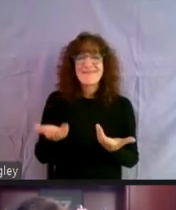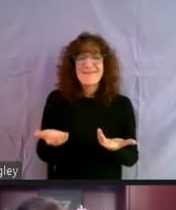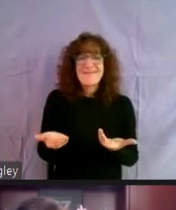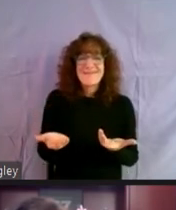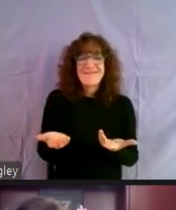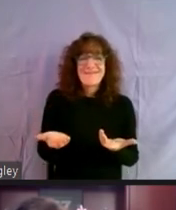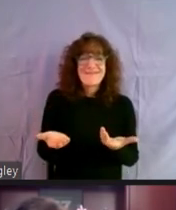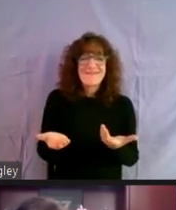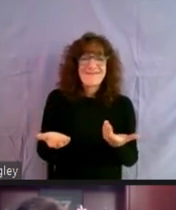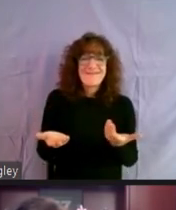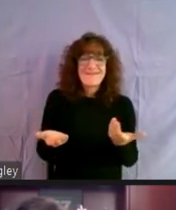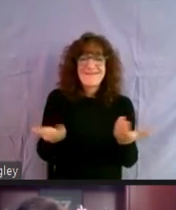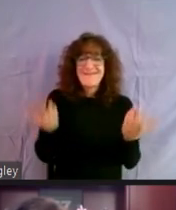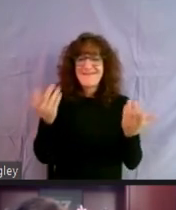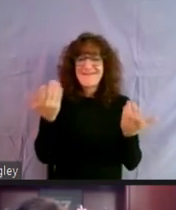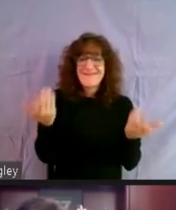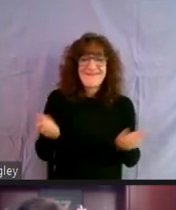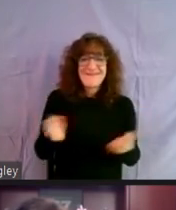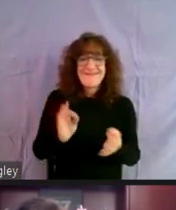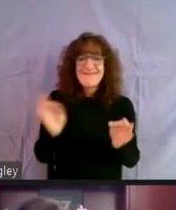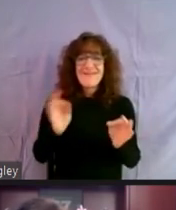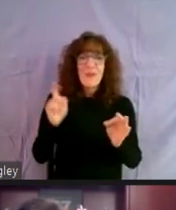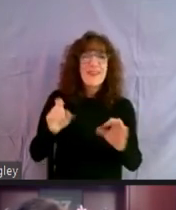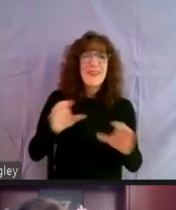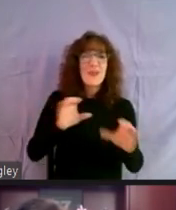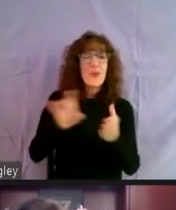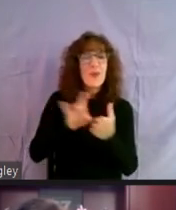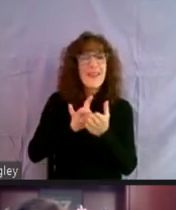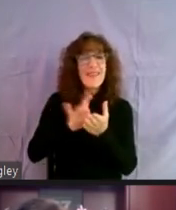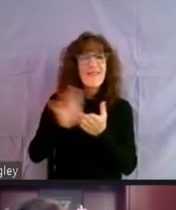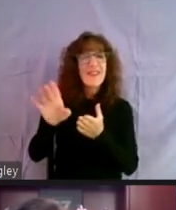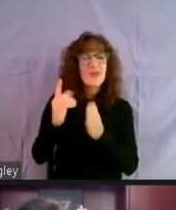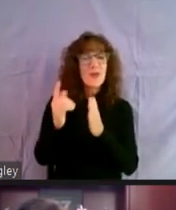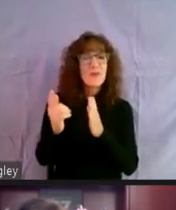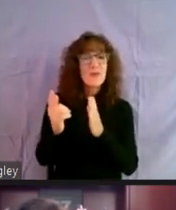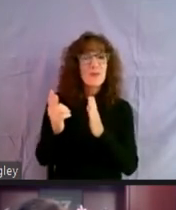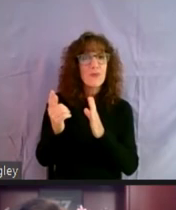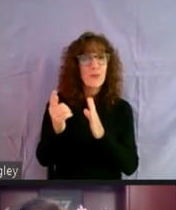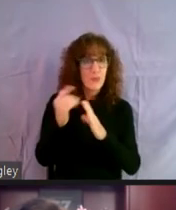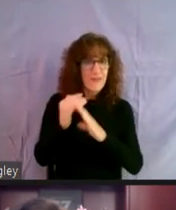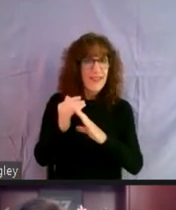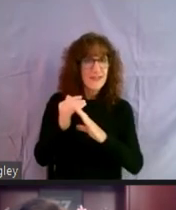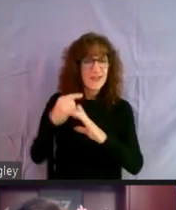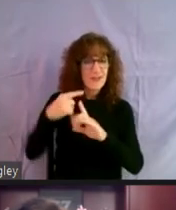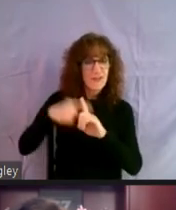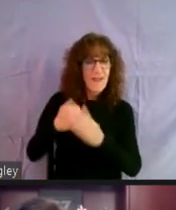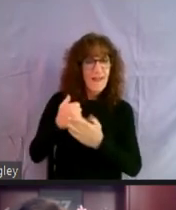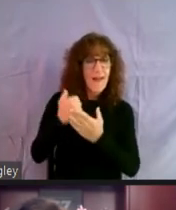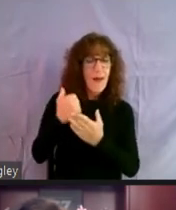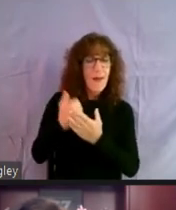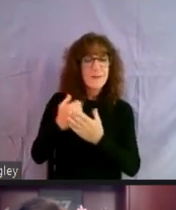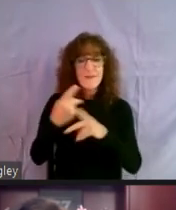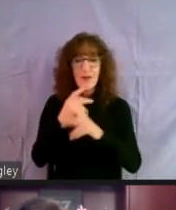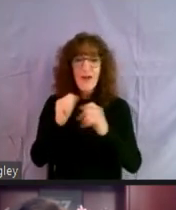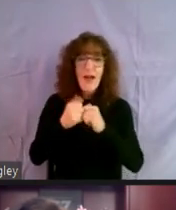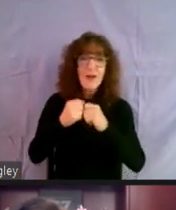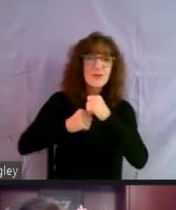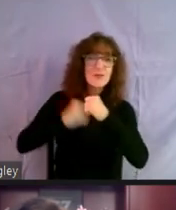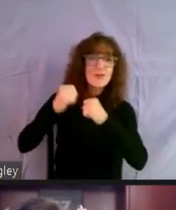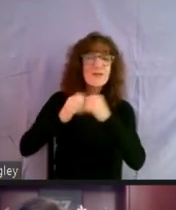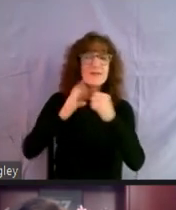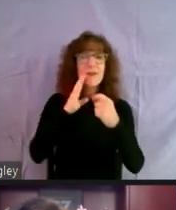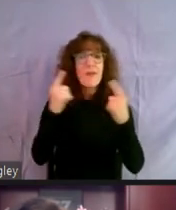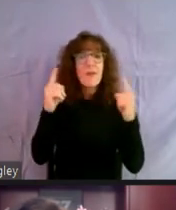We're, we've got to do some eviction prevention rental assistance. So let's figure out how to, how to structure it so that it works.